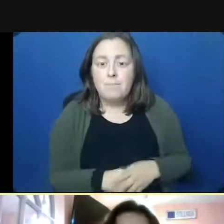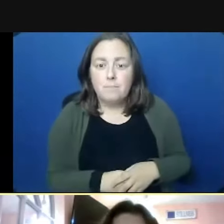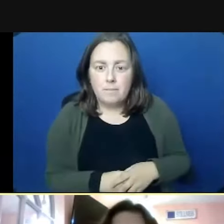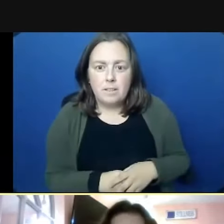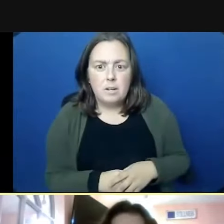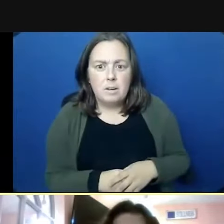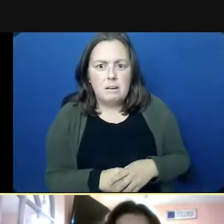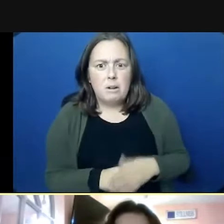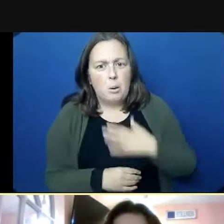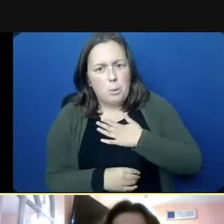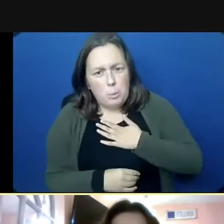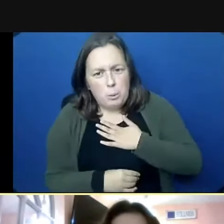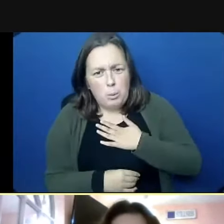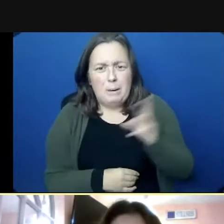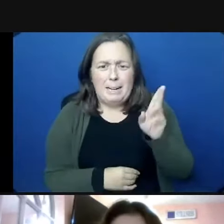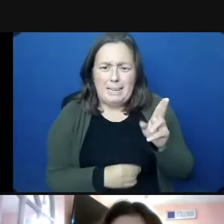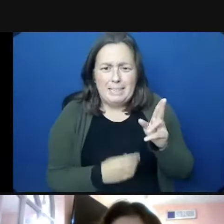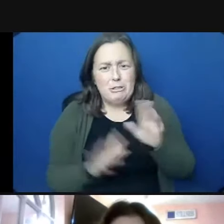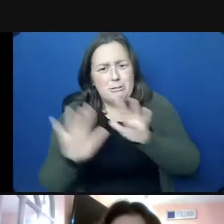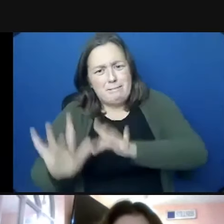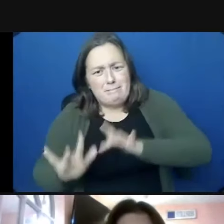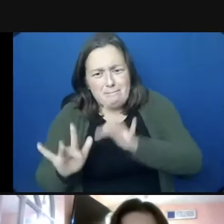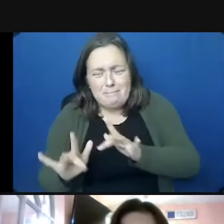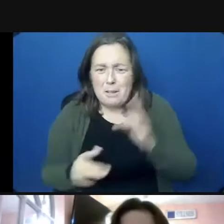thoughts and prayers. They've been fighting for a long time. Yeah!